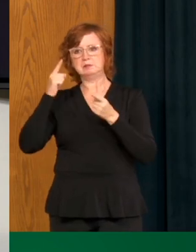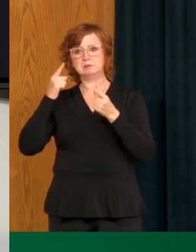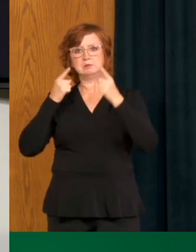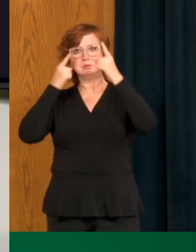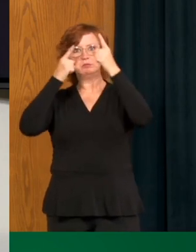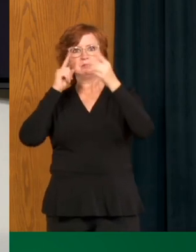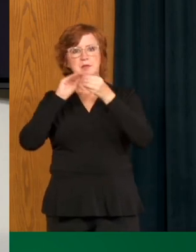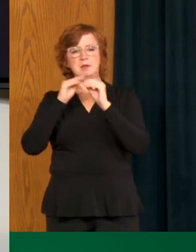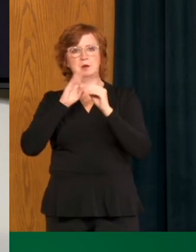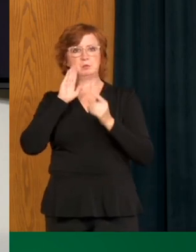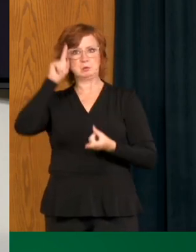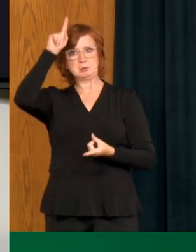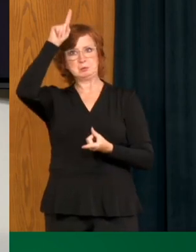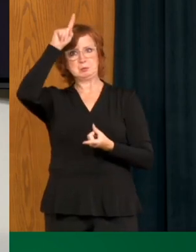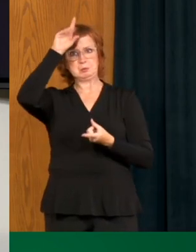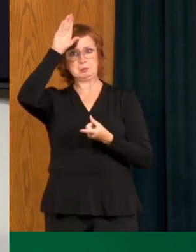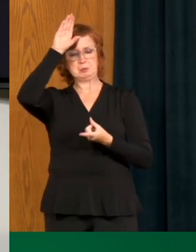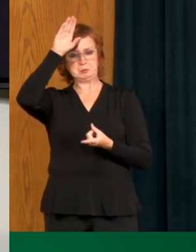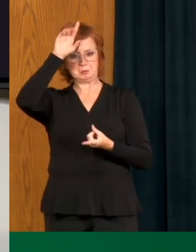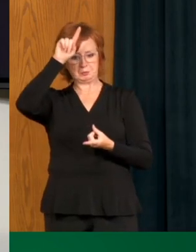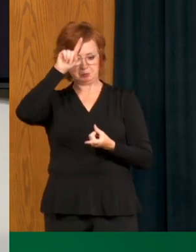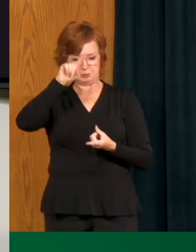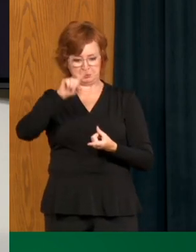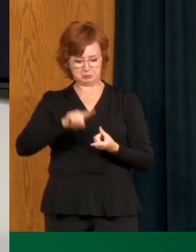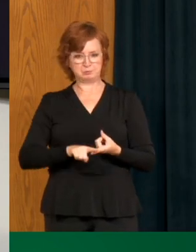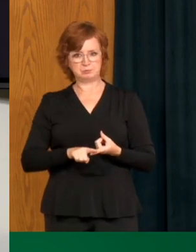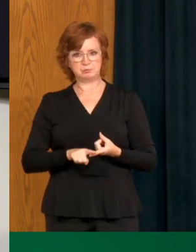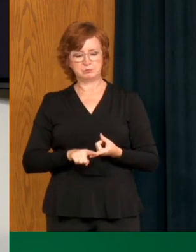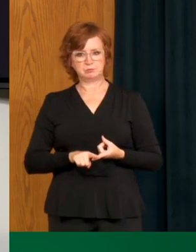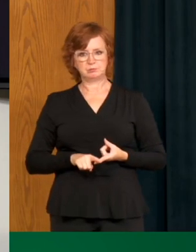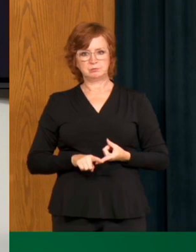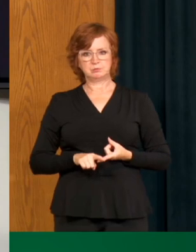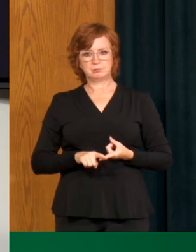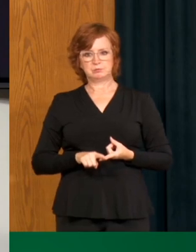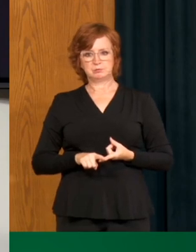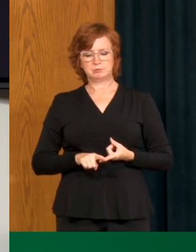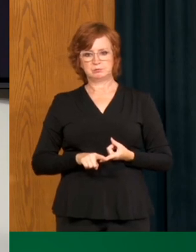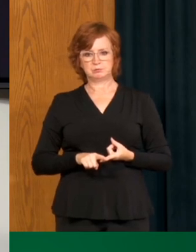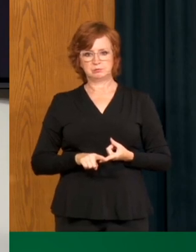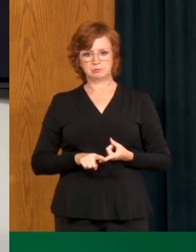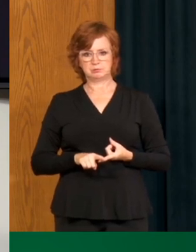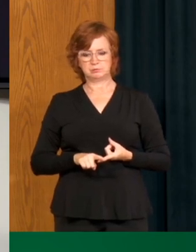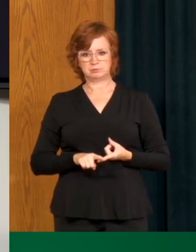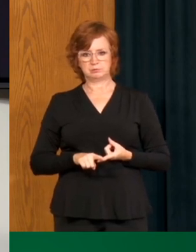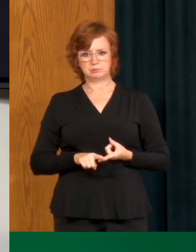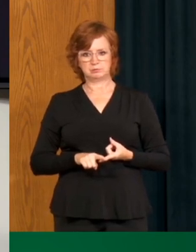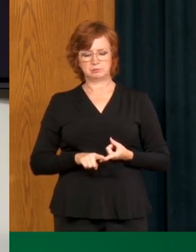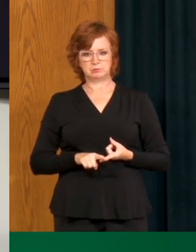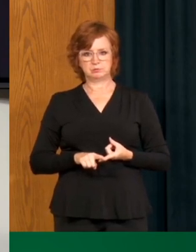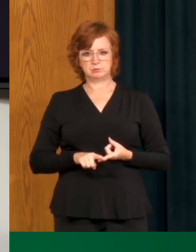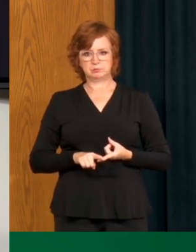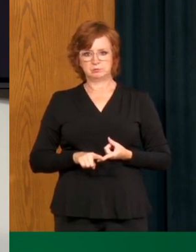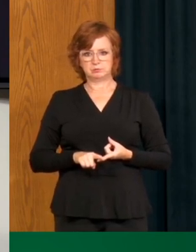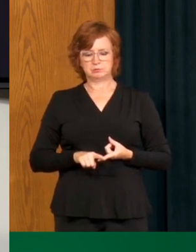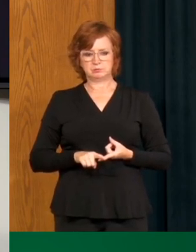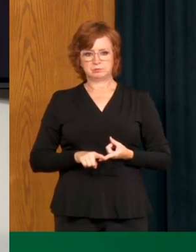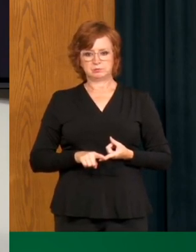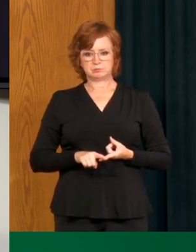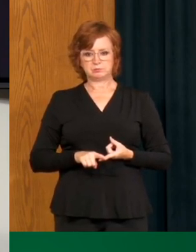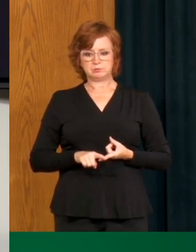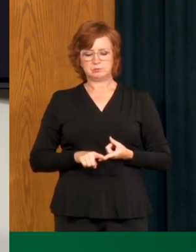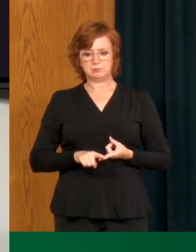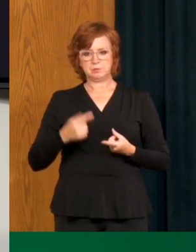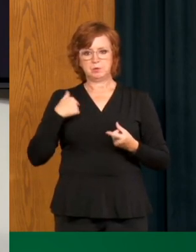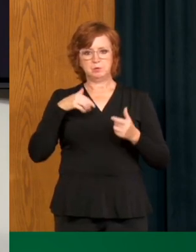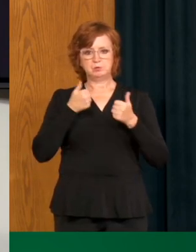an issue locally, while, uh, helpful, you know, it does not affect, in fact, the fact that we are trying to prevent these outbreaks in the